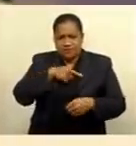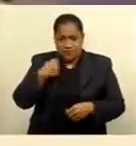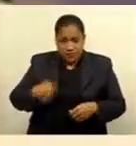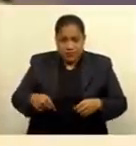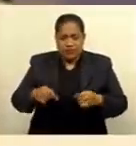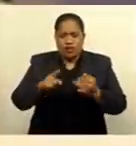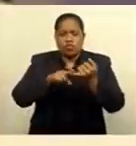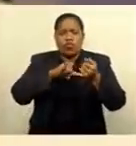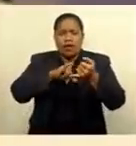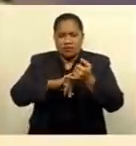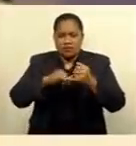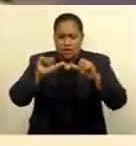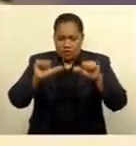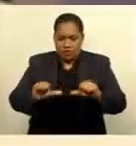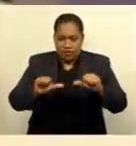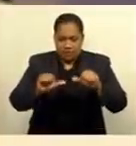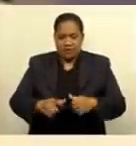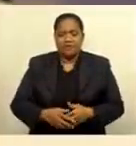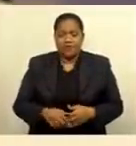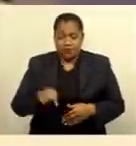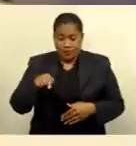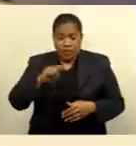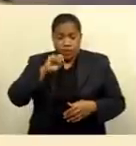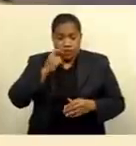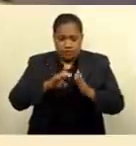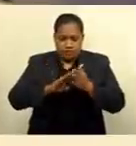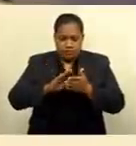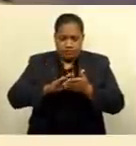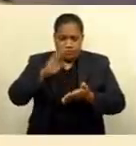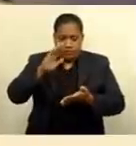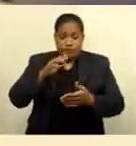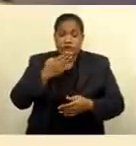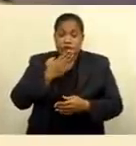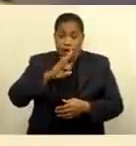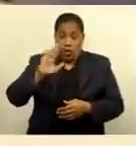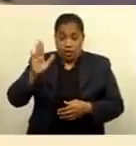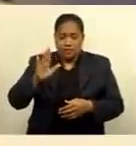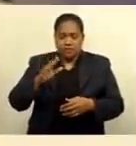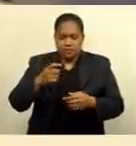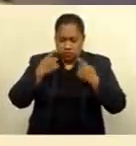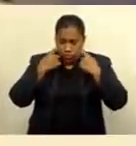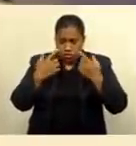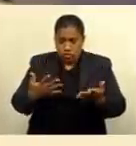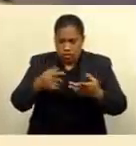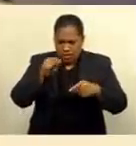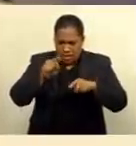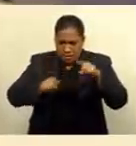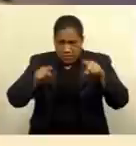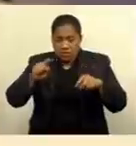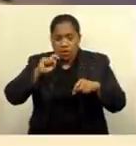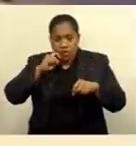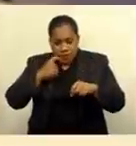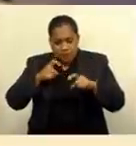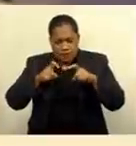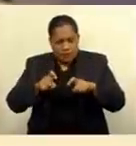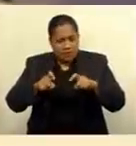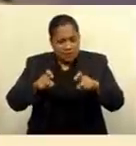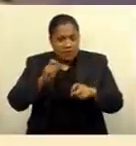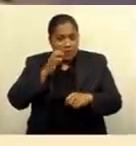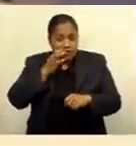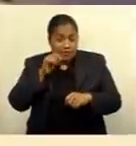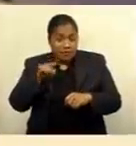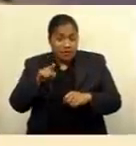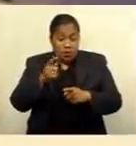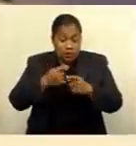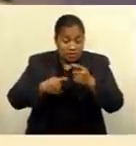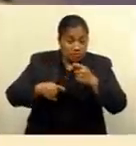.S. prices increased solely in August, indicating that high inflation is likely to persist for a while, with supply chains